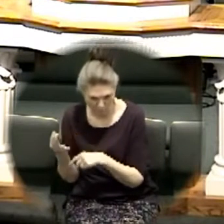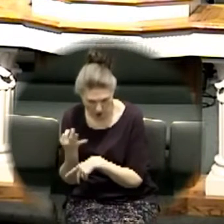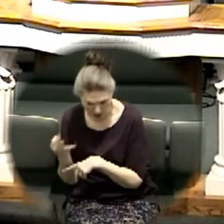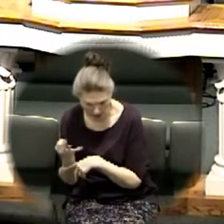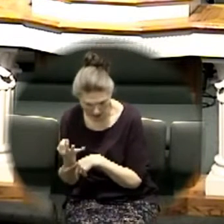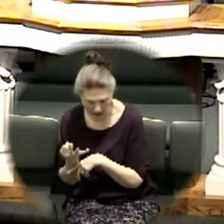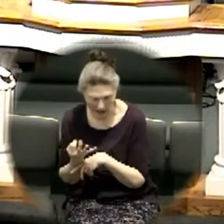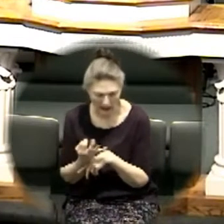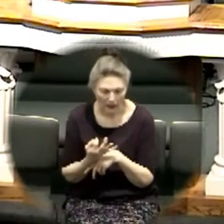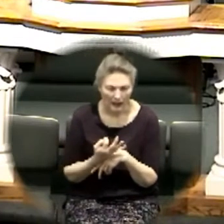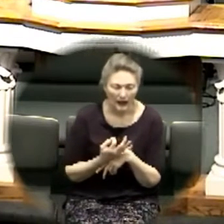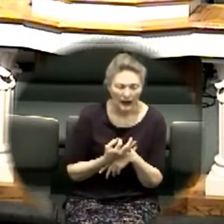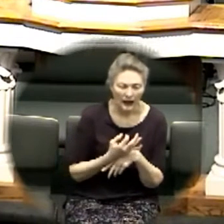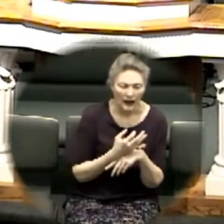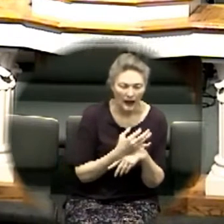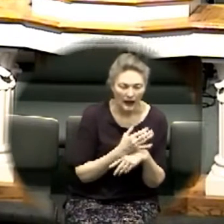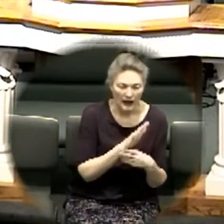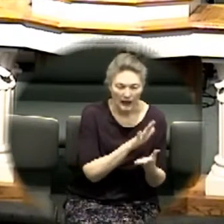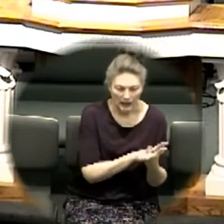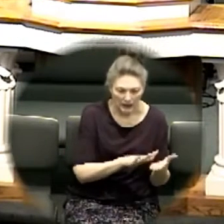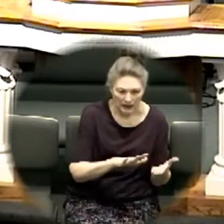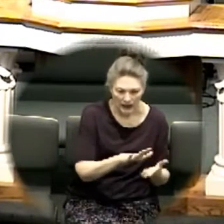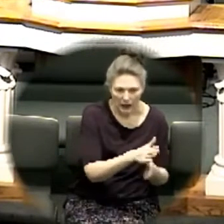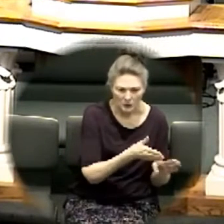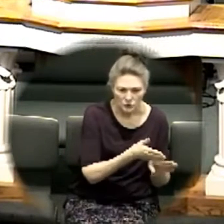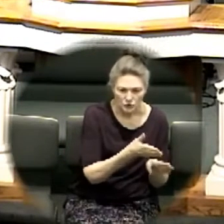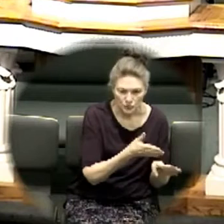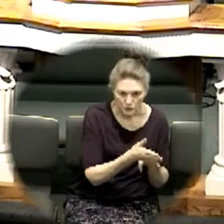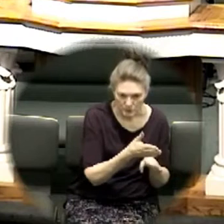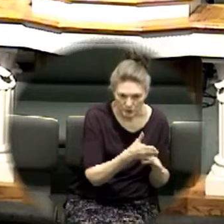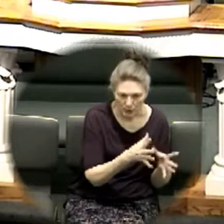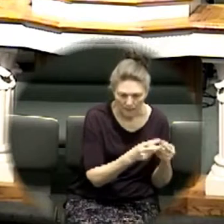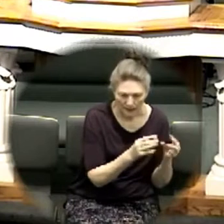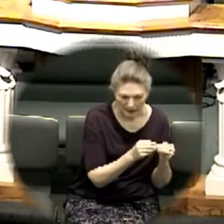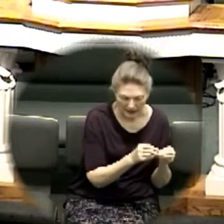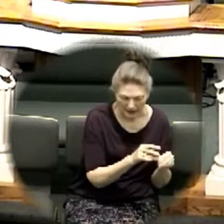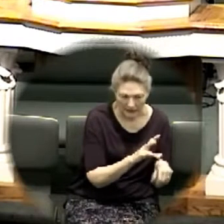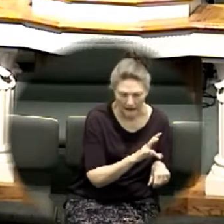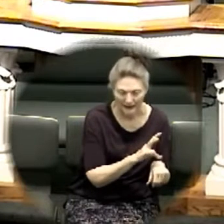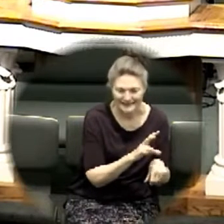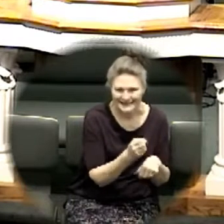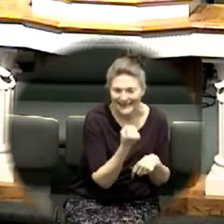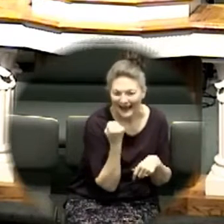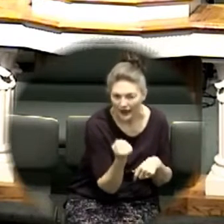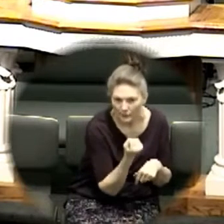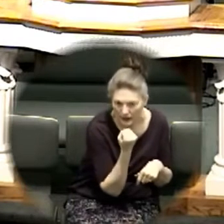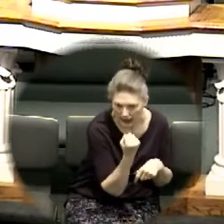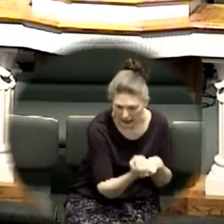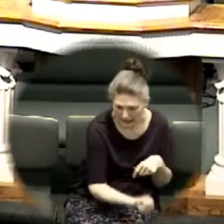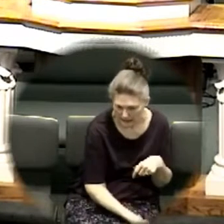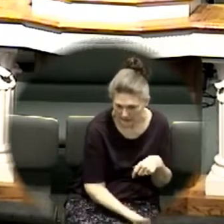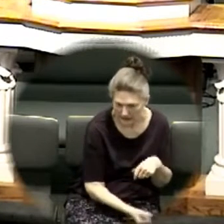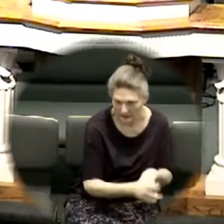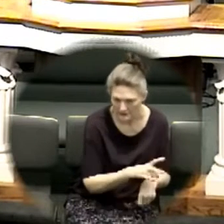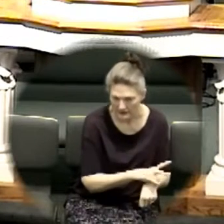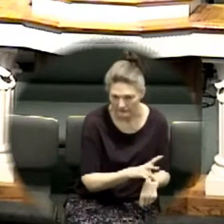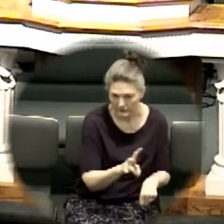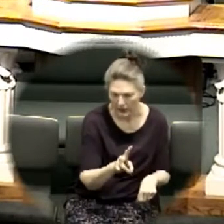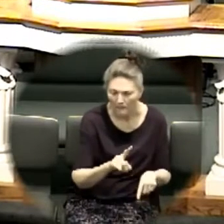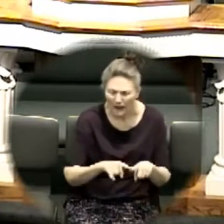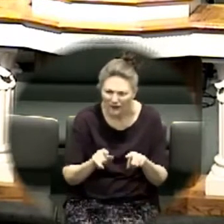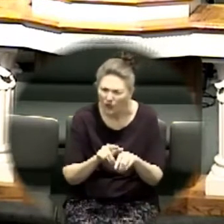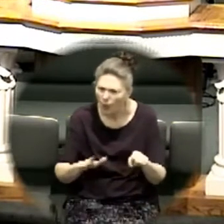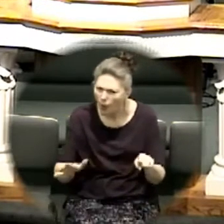is meeting on saturday they don't they can't be in both meetings at seven o'clock but the whole church is invited to be in those meetings one of the